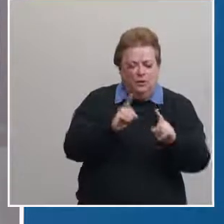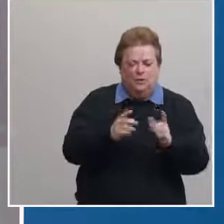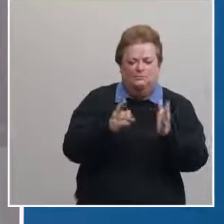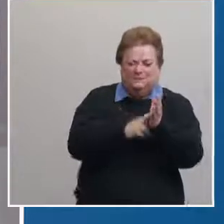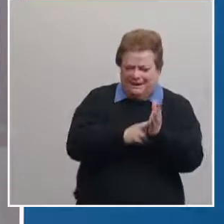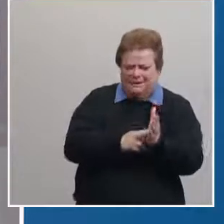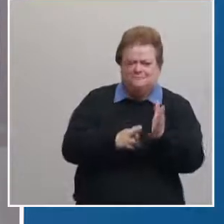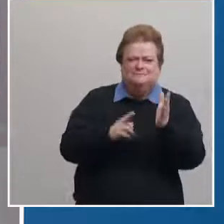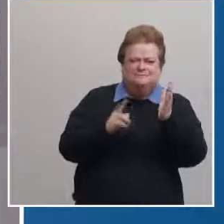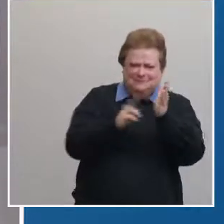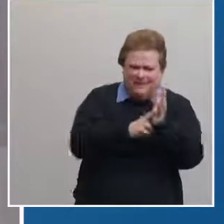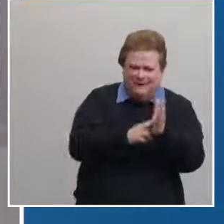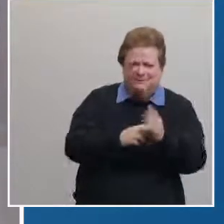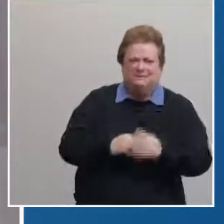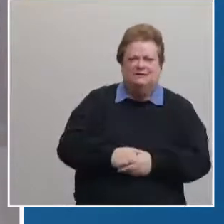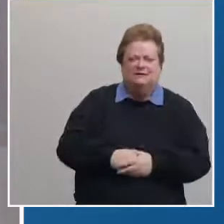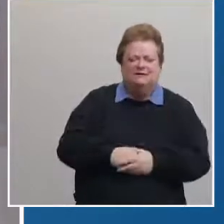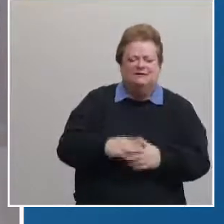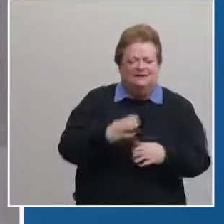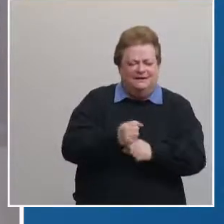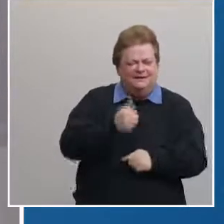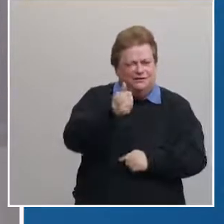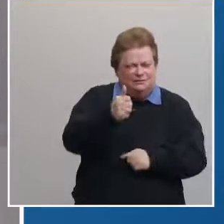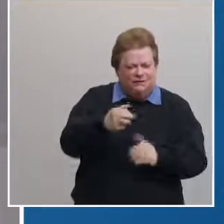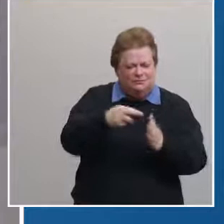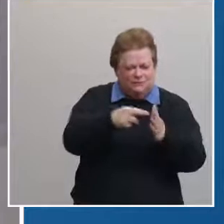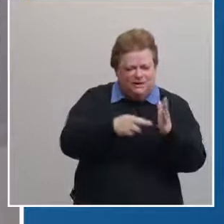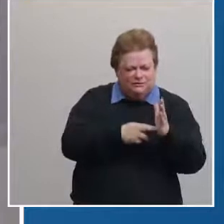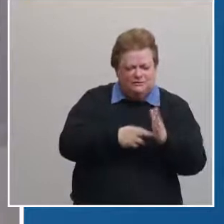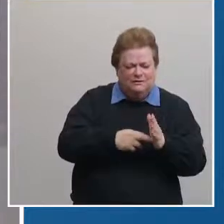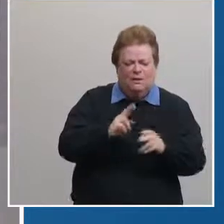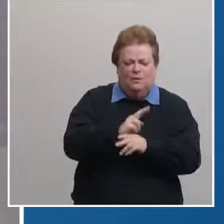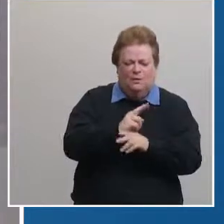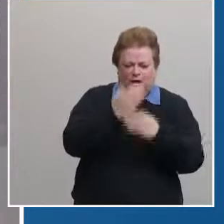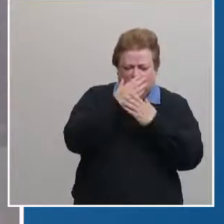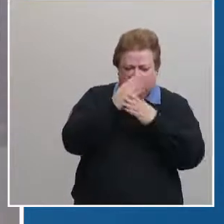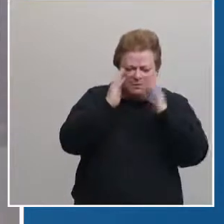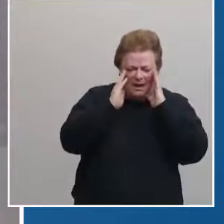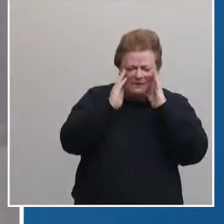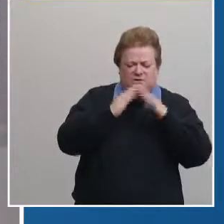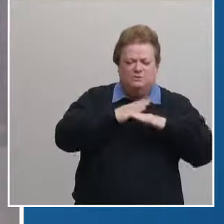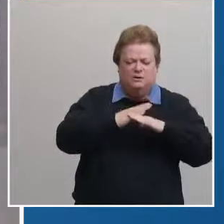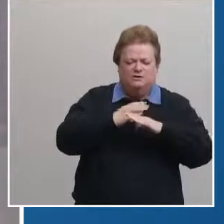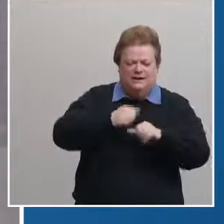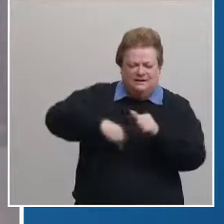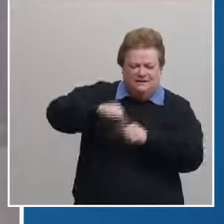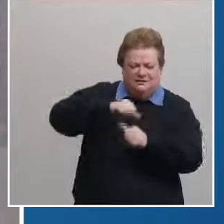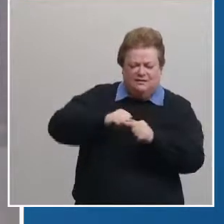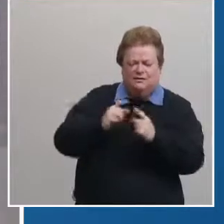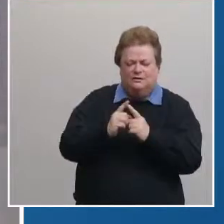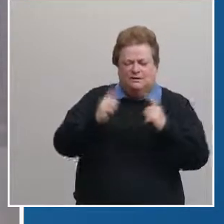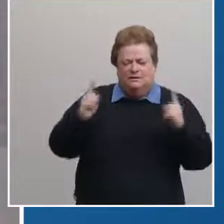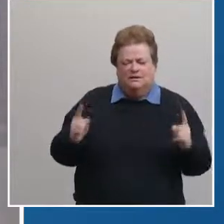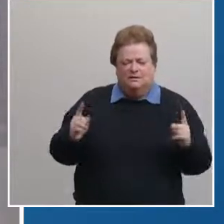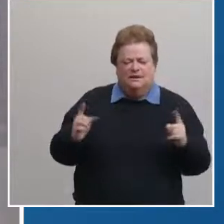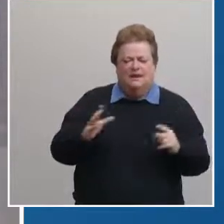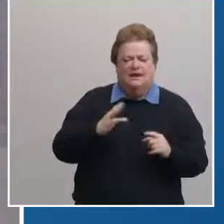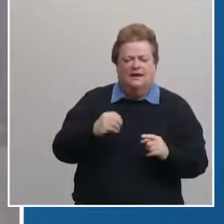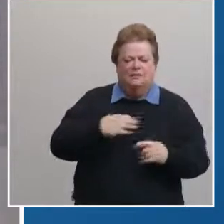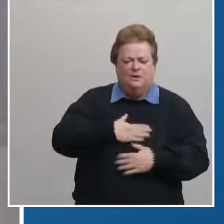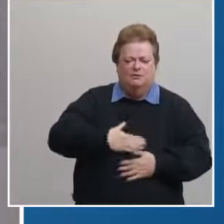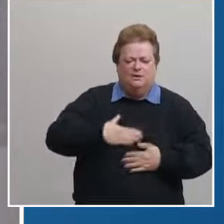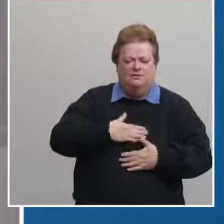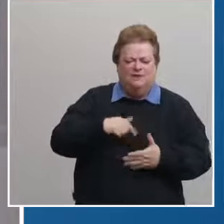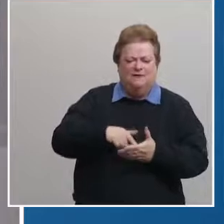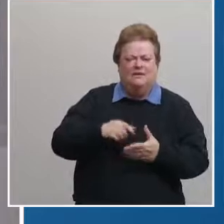sign up make sure you get on the registry uh uh keep wearing your mask protect each other uh social distance and and we appreciate